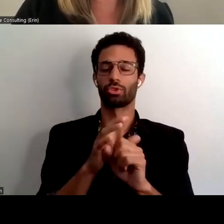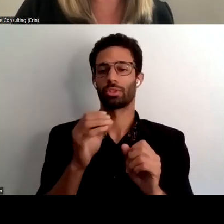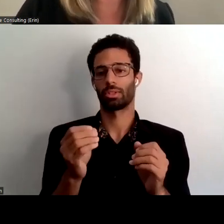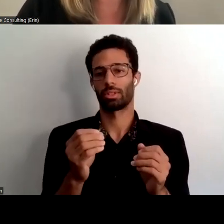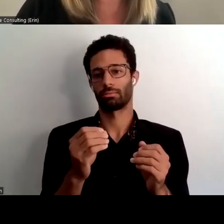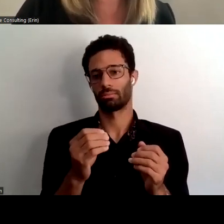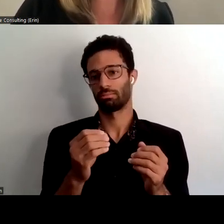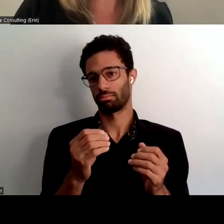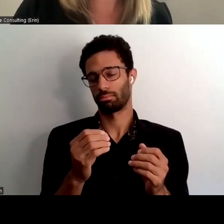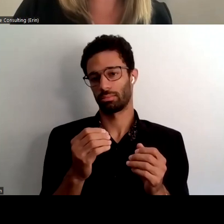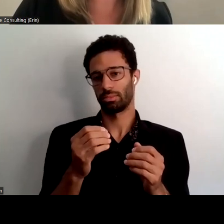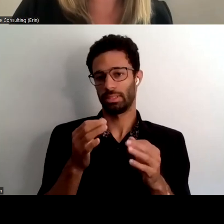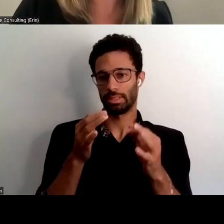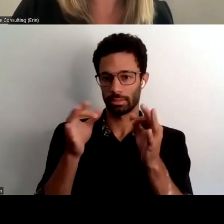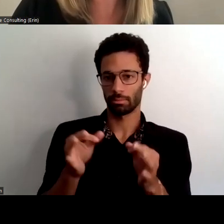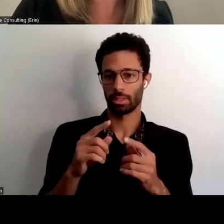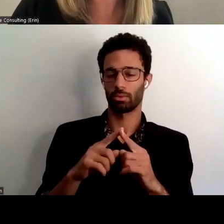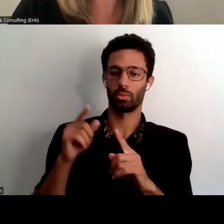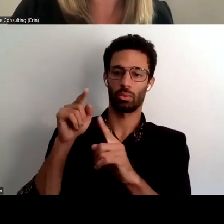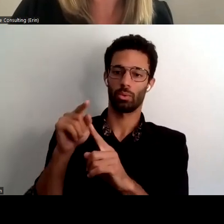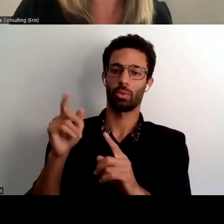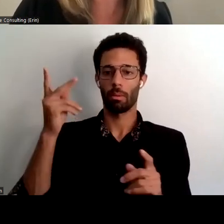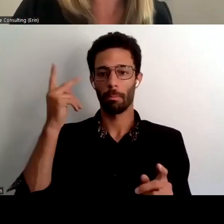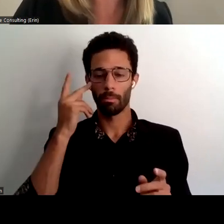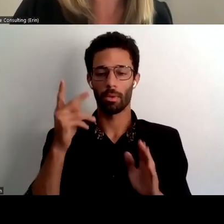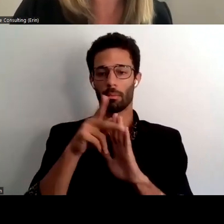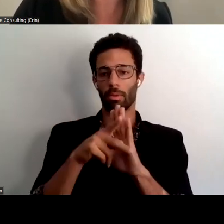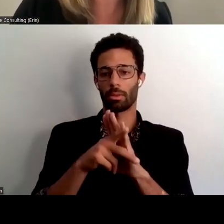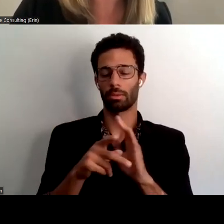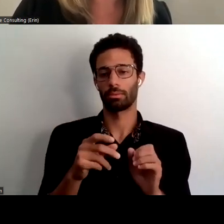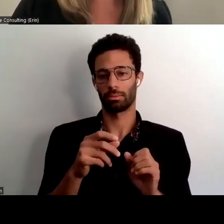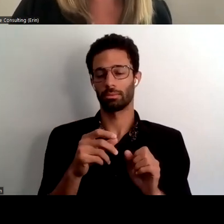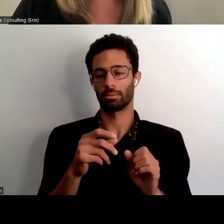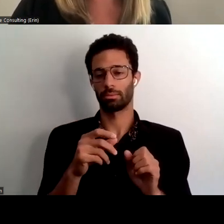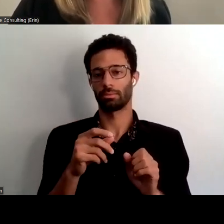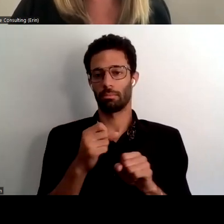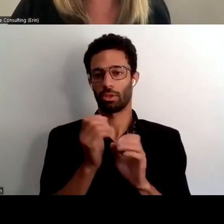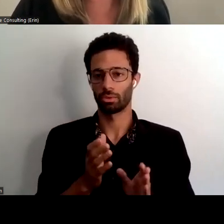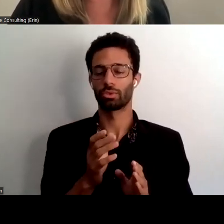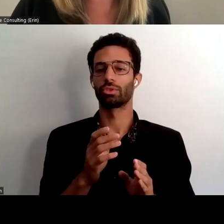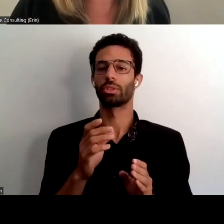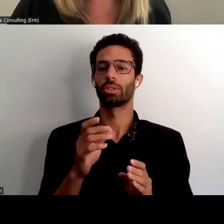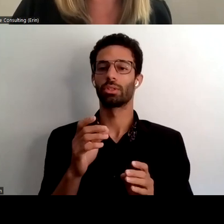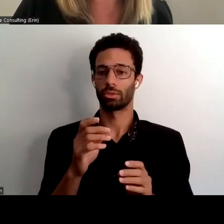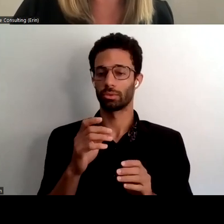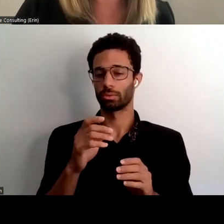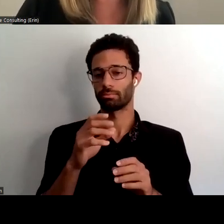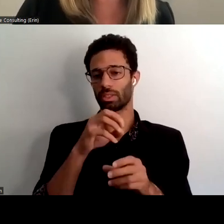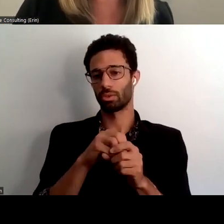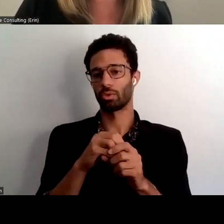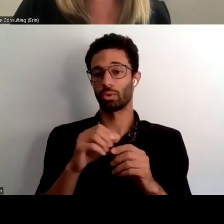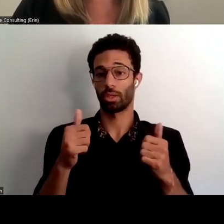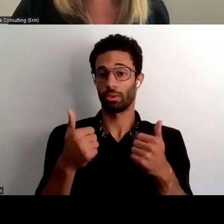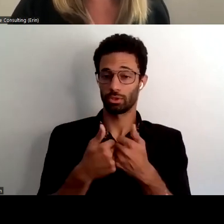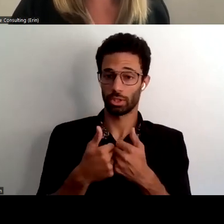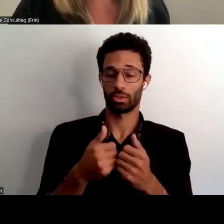elected officials and state and policy makers on aging and aging services including the challenges faced by older adults